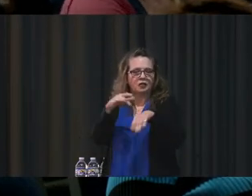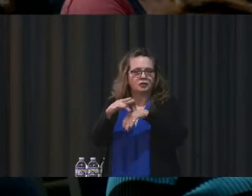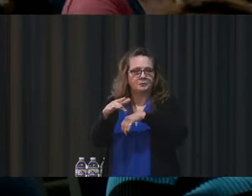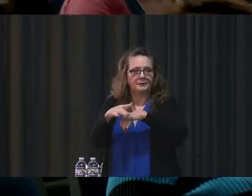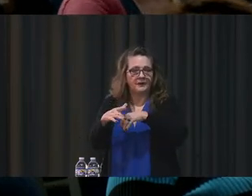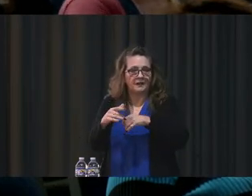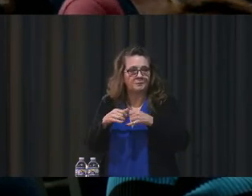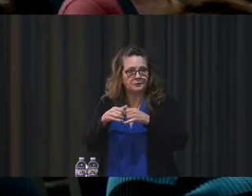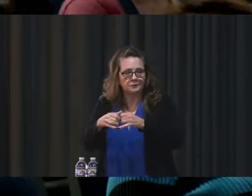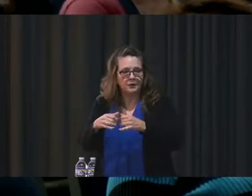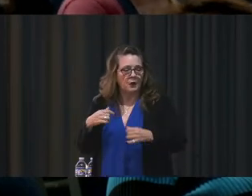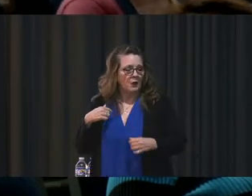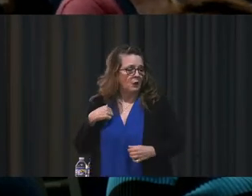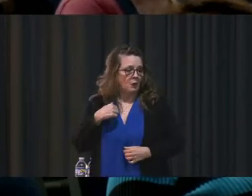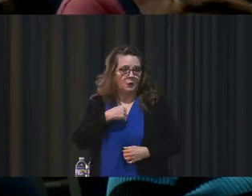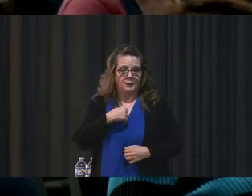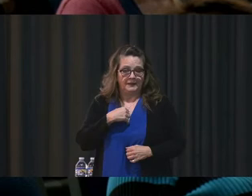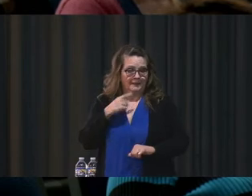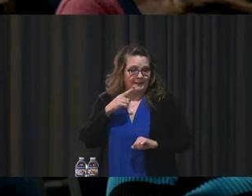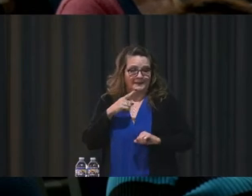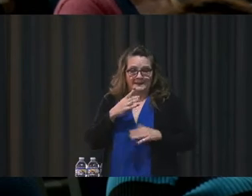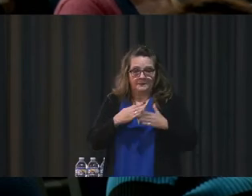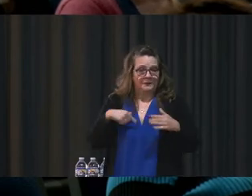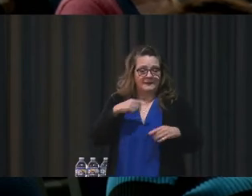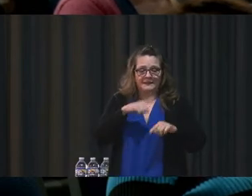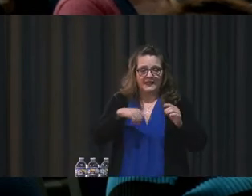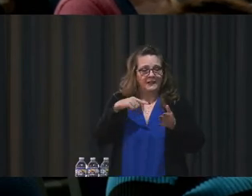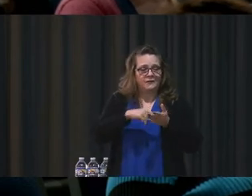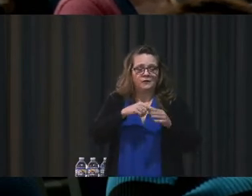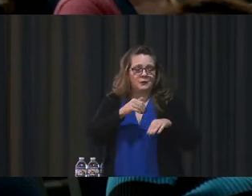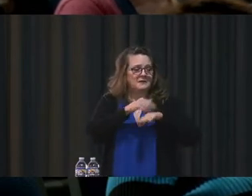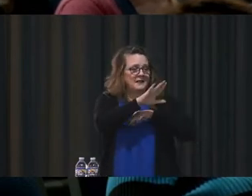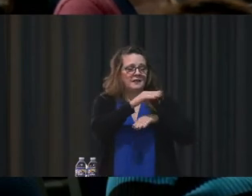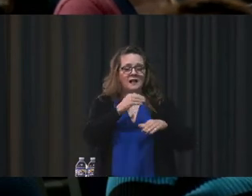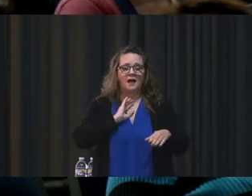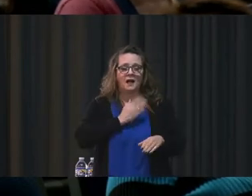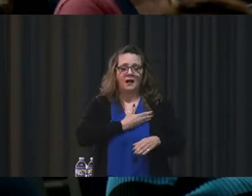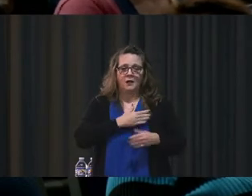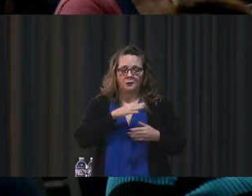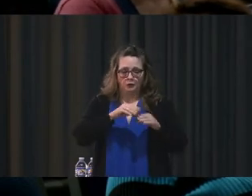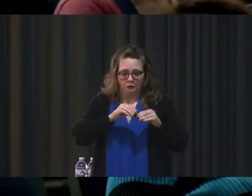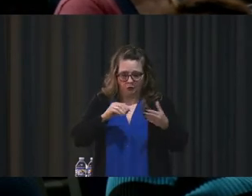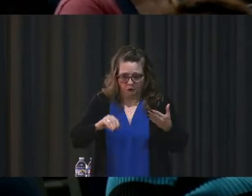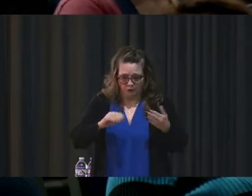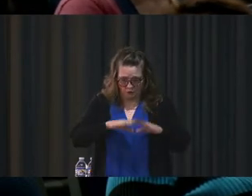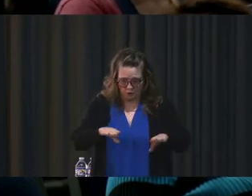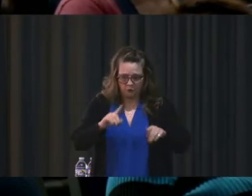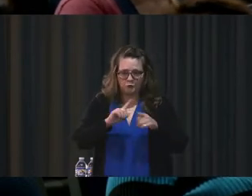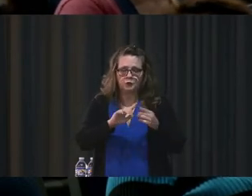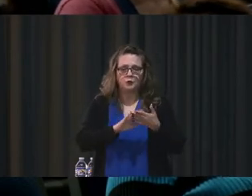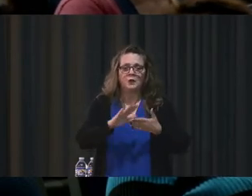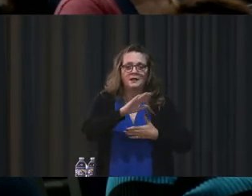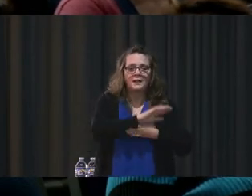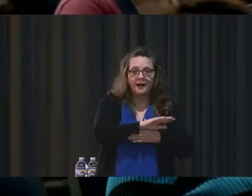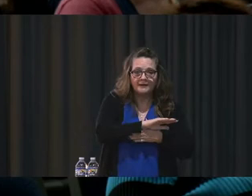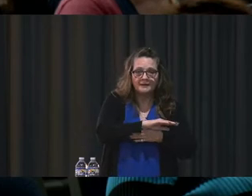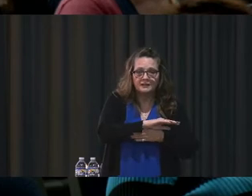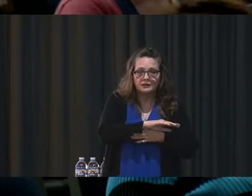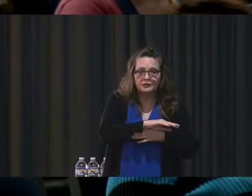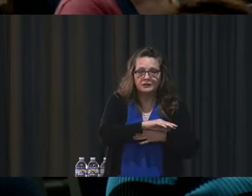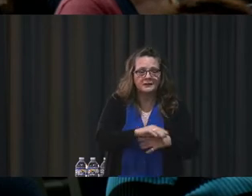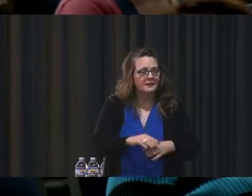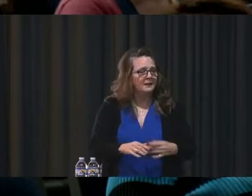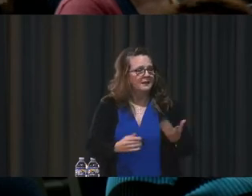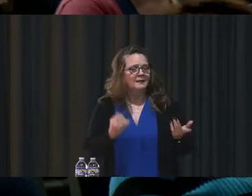can't afford to send our kids to college out of our pocket. A lot of our kids can't sit up here and go to a high point where there's only 13 kids on the team.